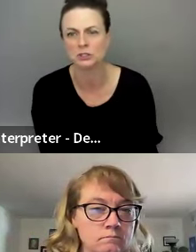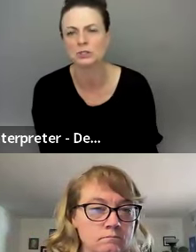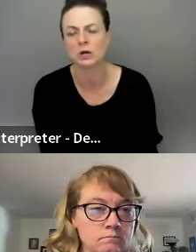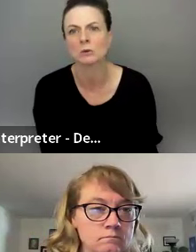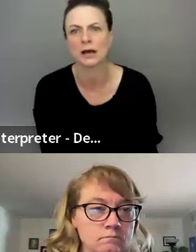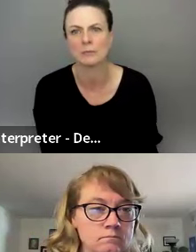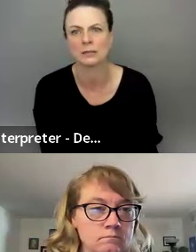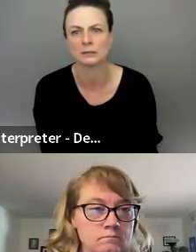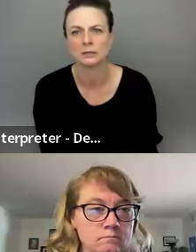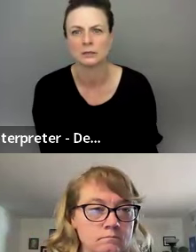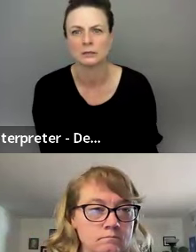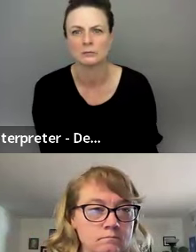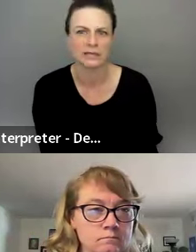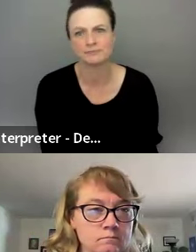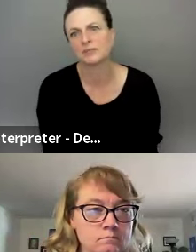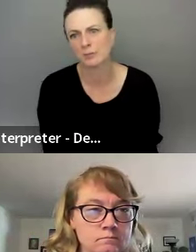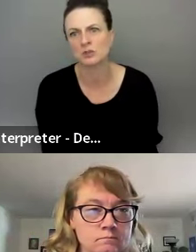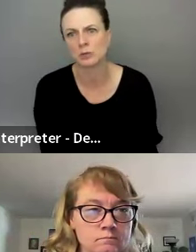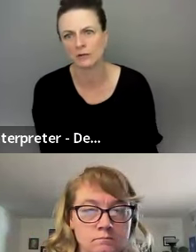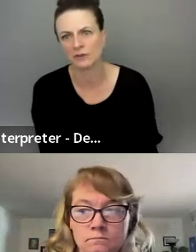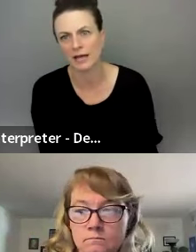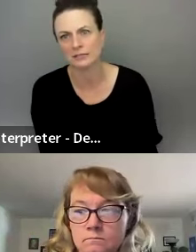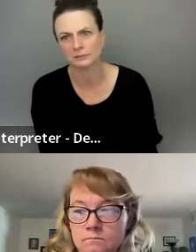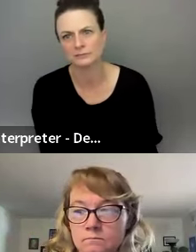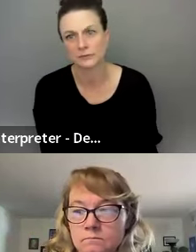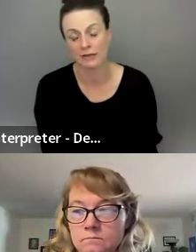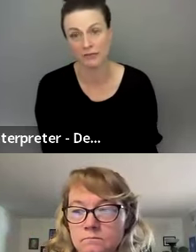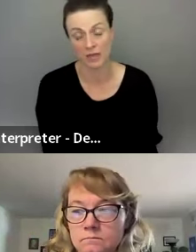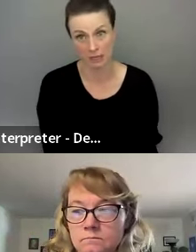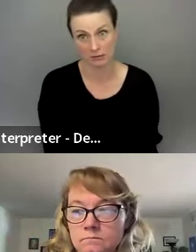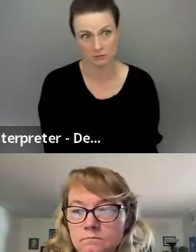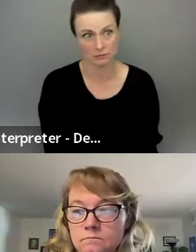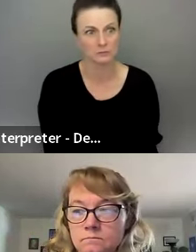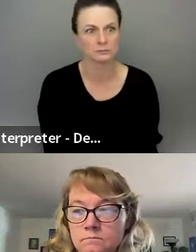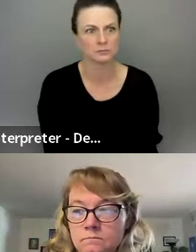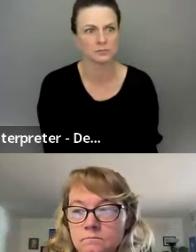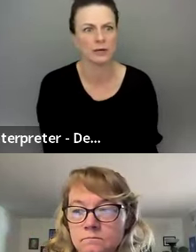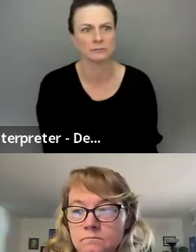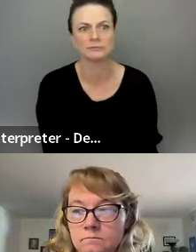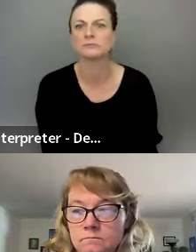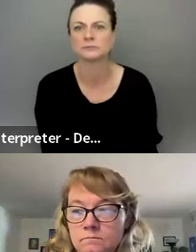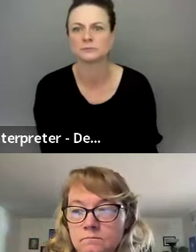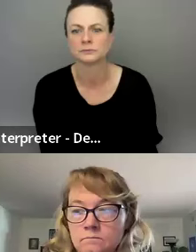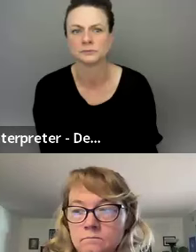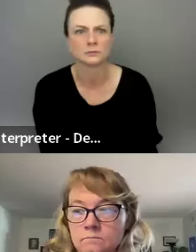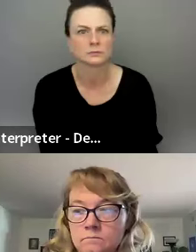other for sure. So yeah, but yeah, cameras will be on for that, I think. Okay.